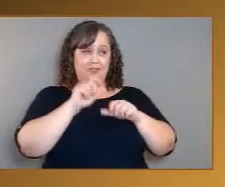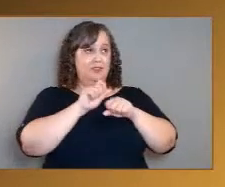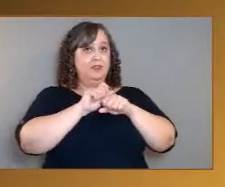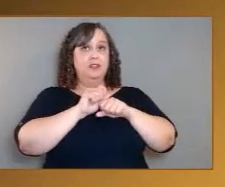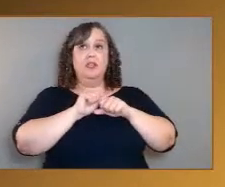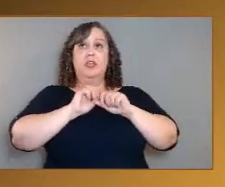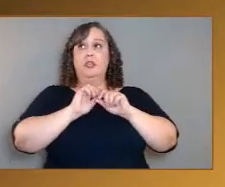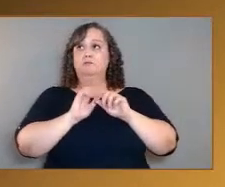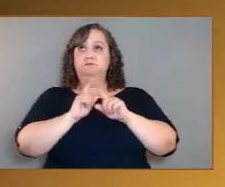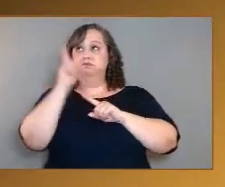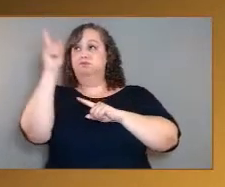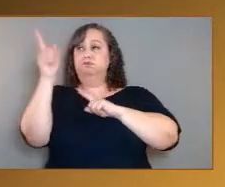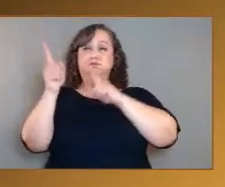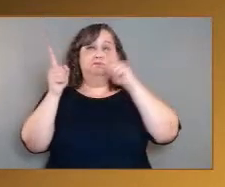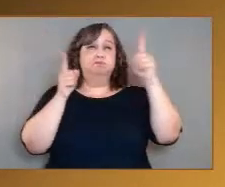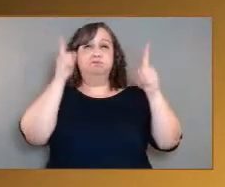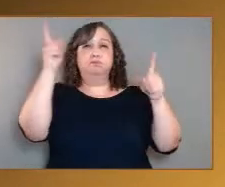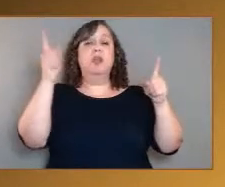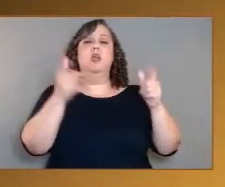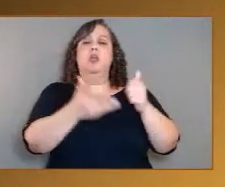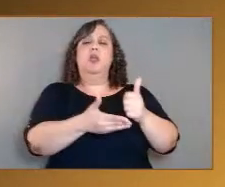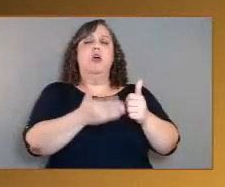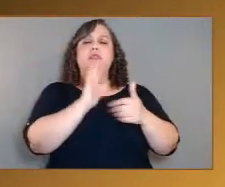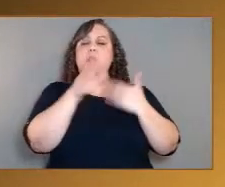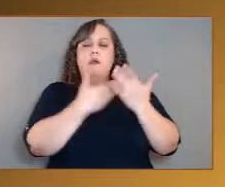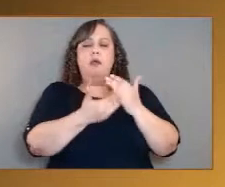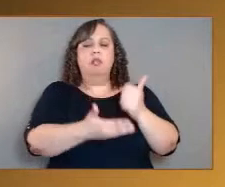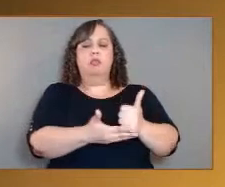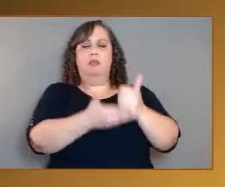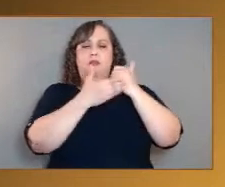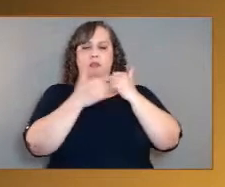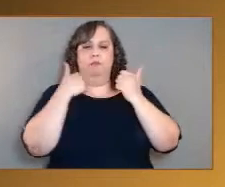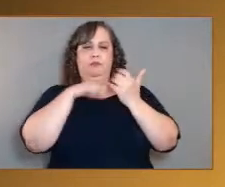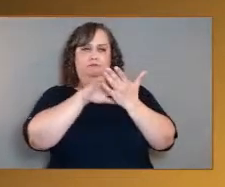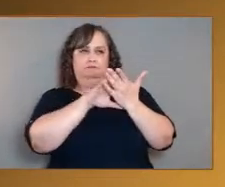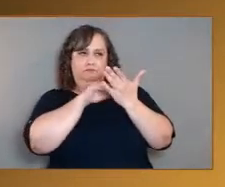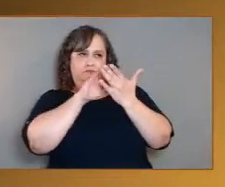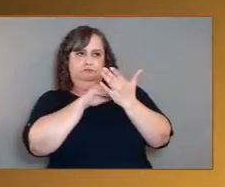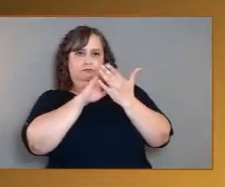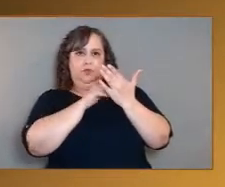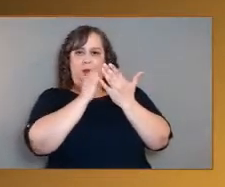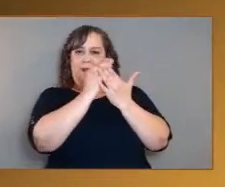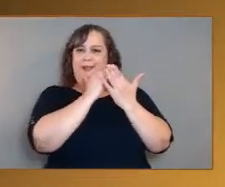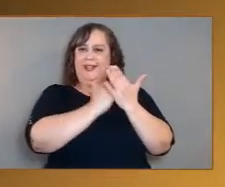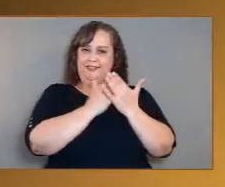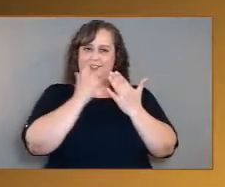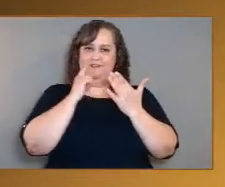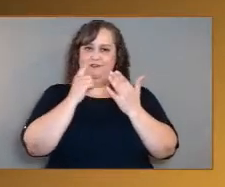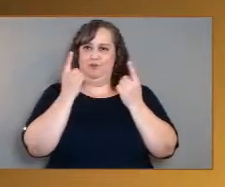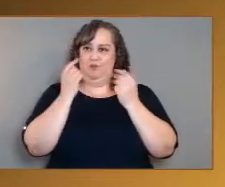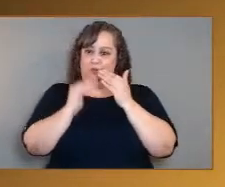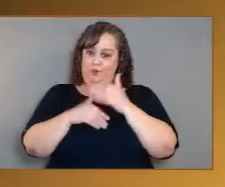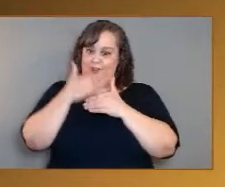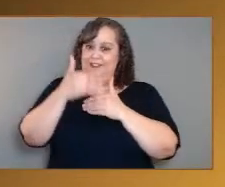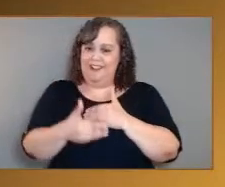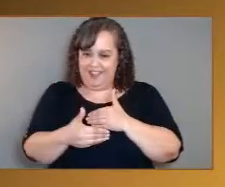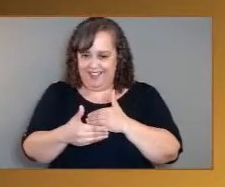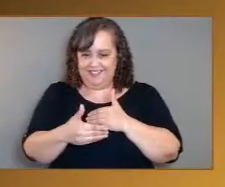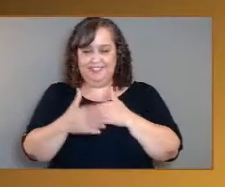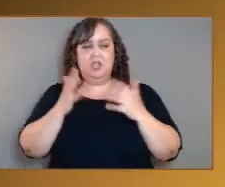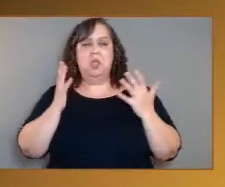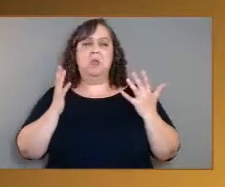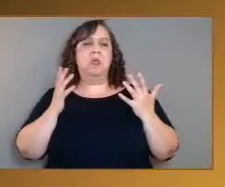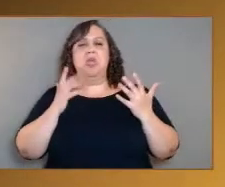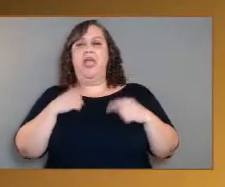space, you know, helps us learn lessons of taking the next steps. So I think I have nothing further to